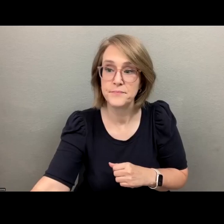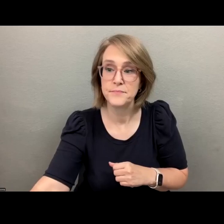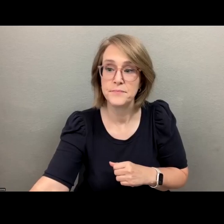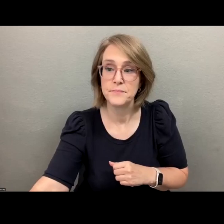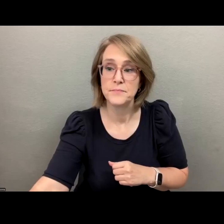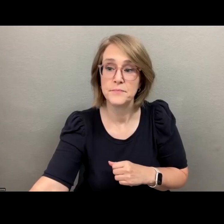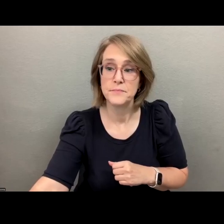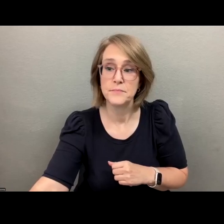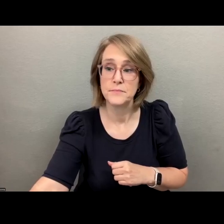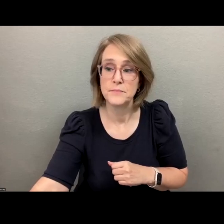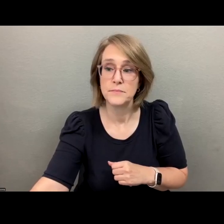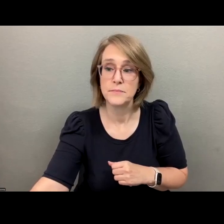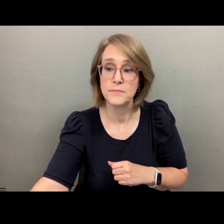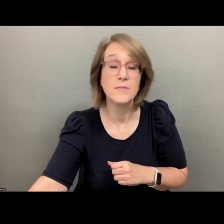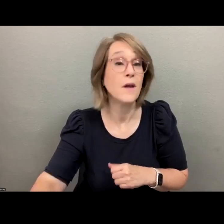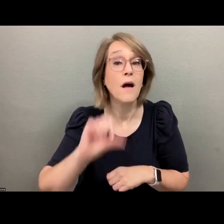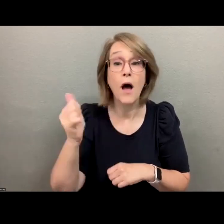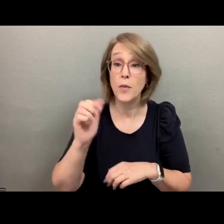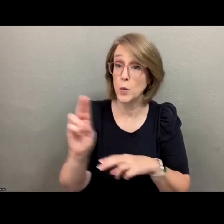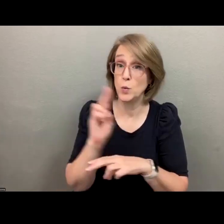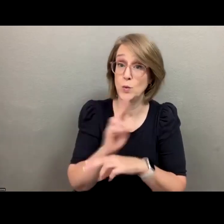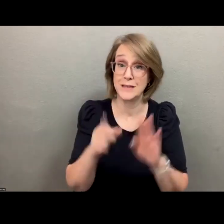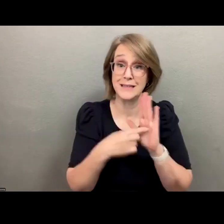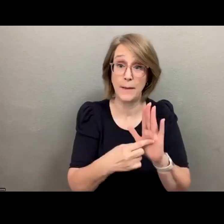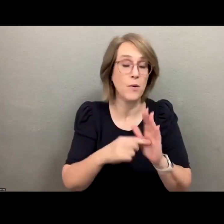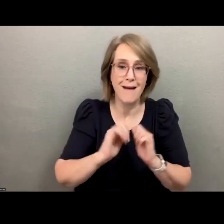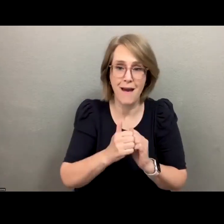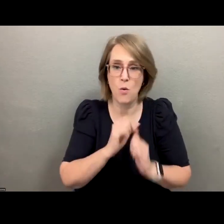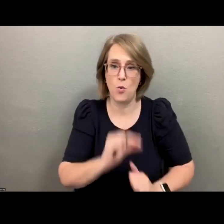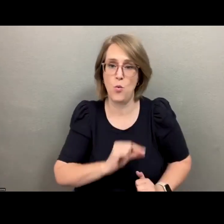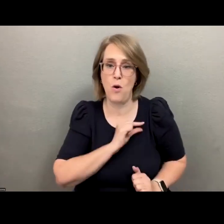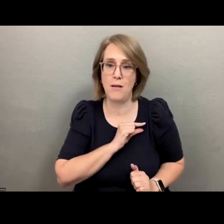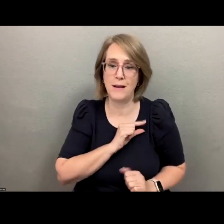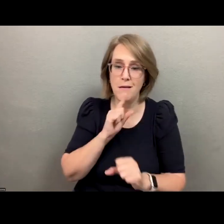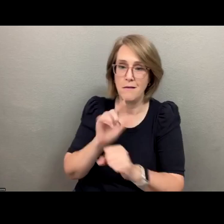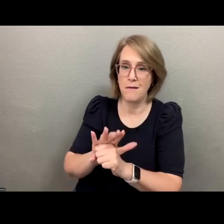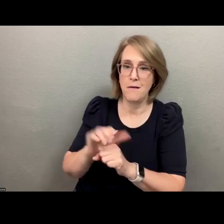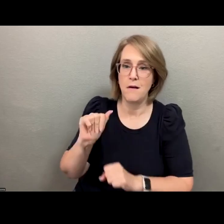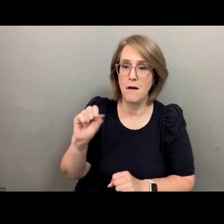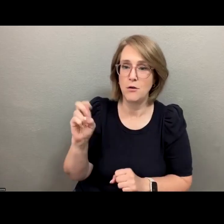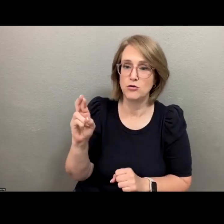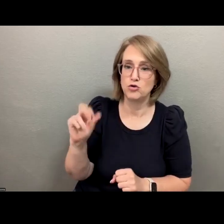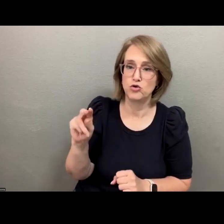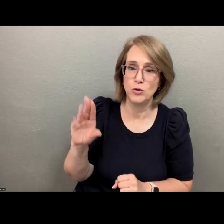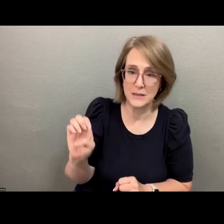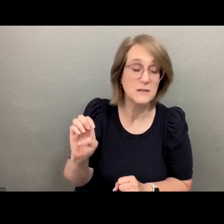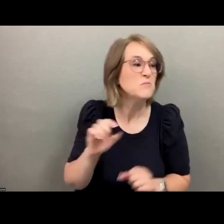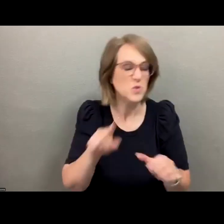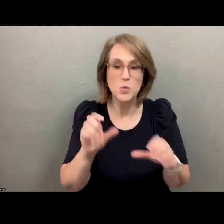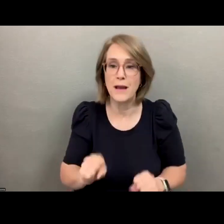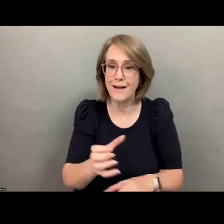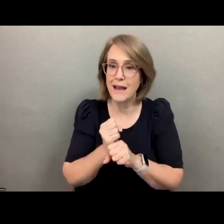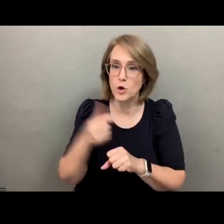is through quality assurance. It's already possible to have QA feedback from